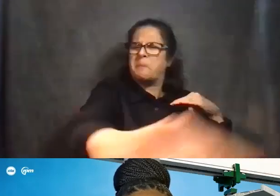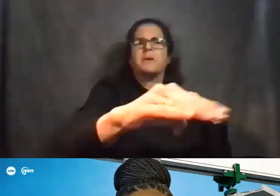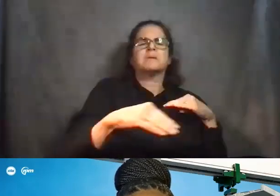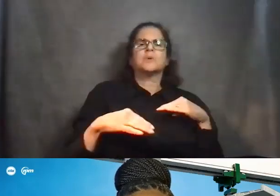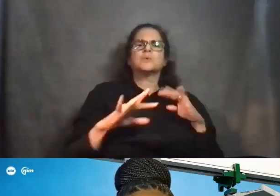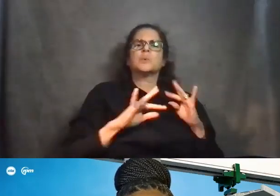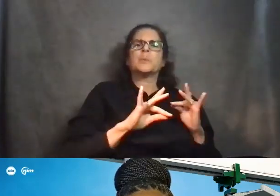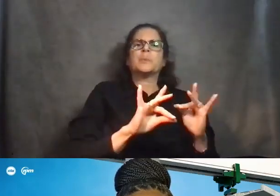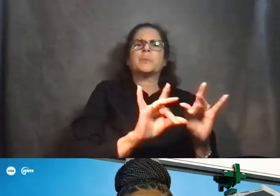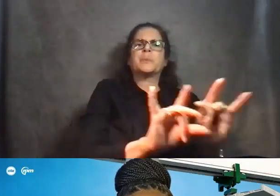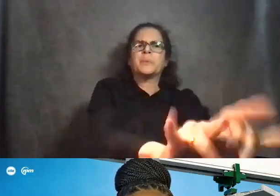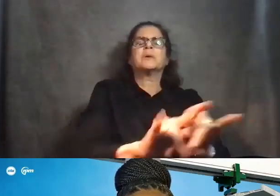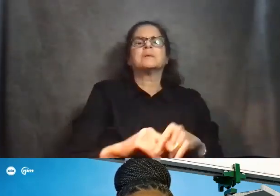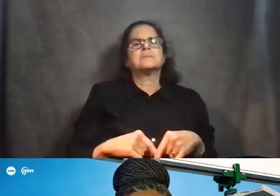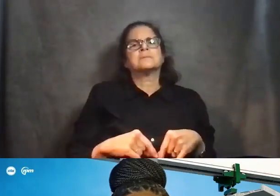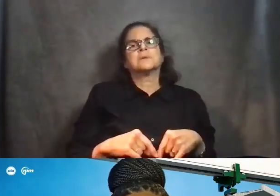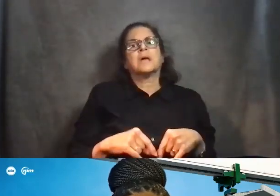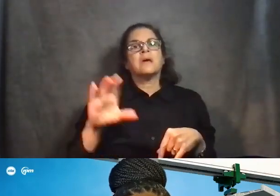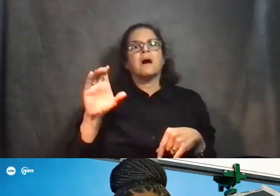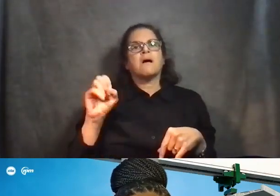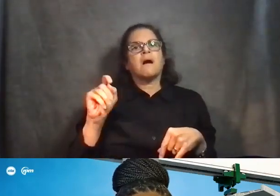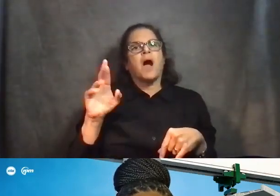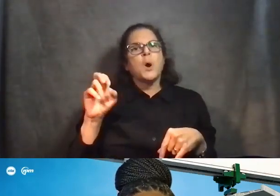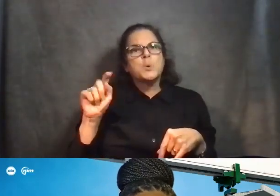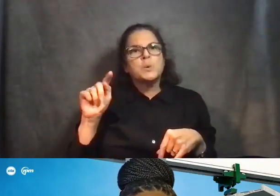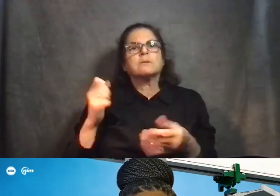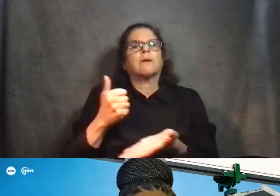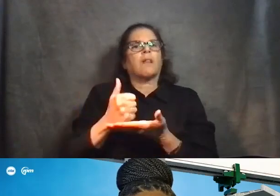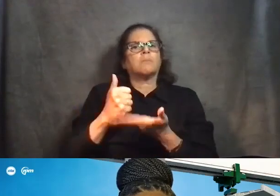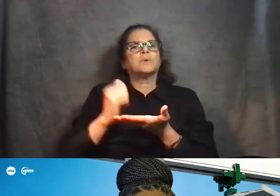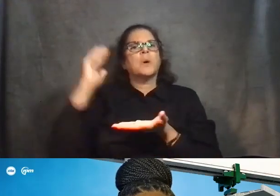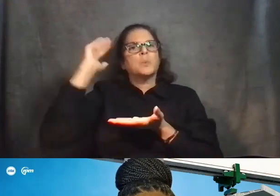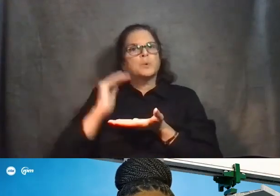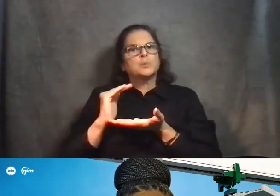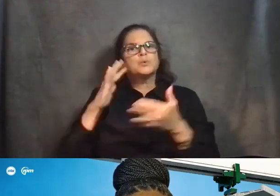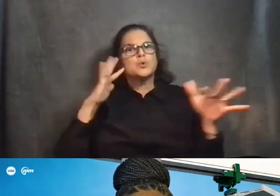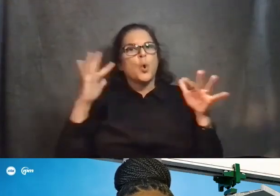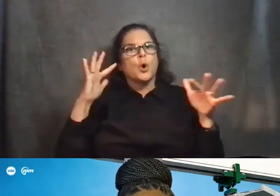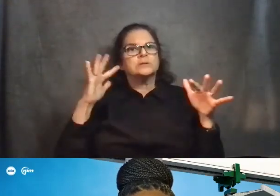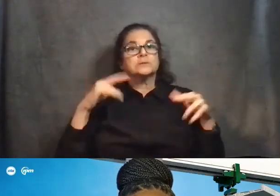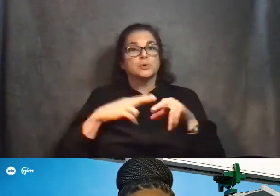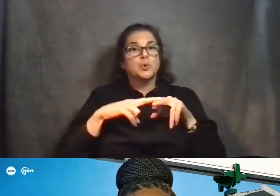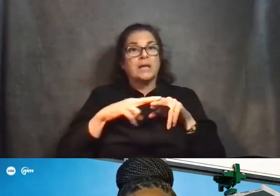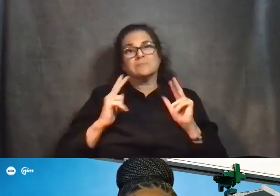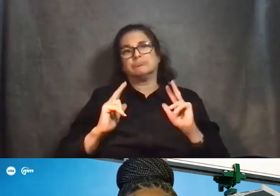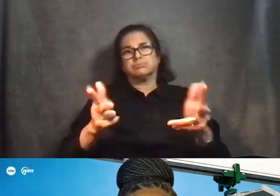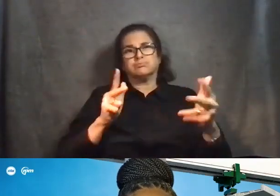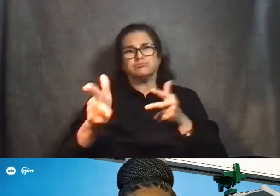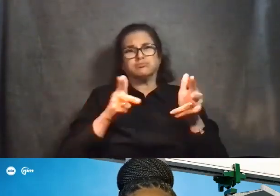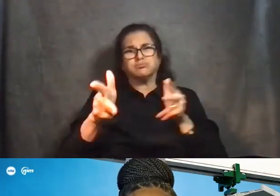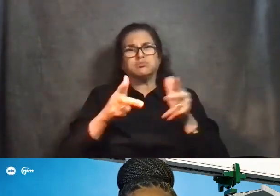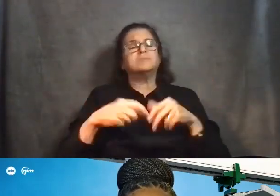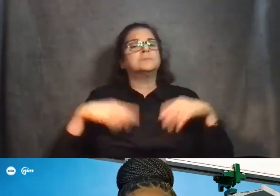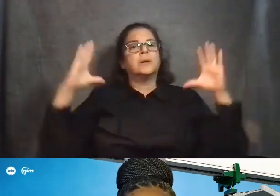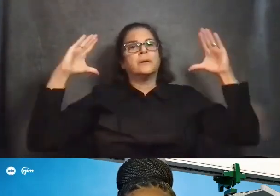end of the very south end. So all of those items really do help reduce the noise from the trains. Thank you.